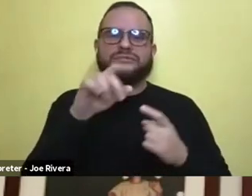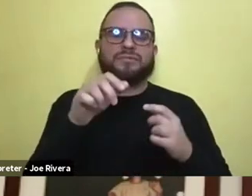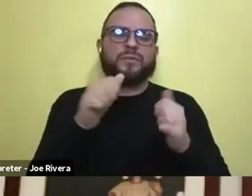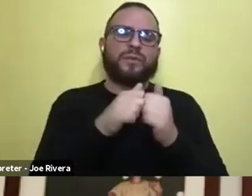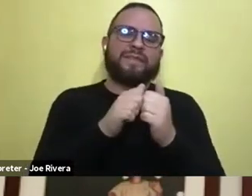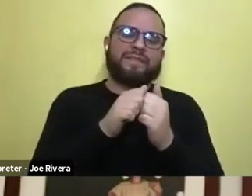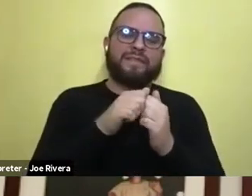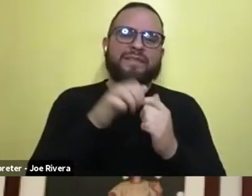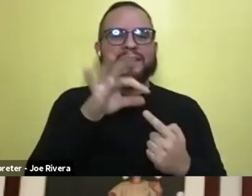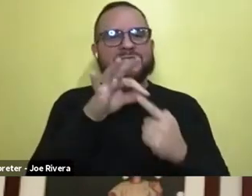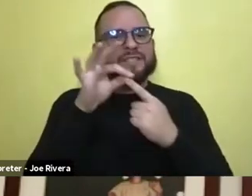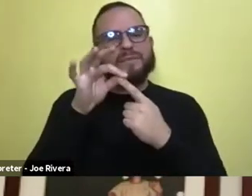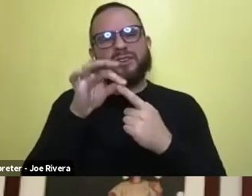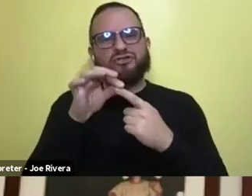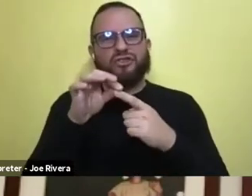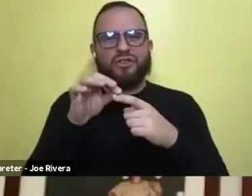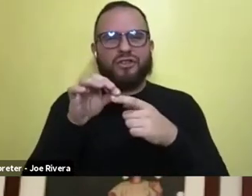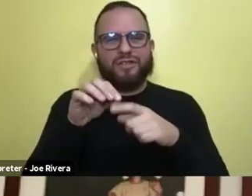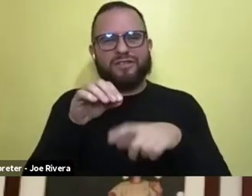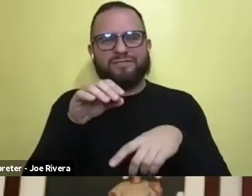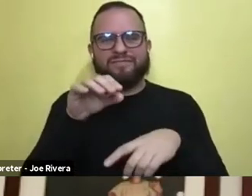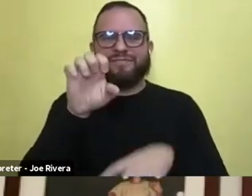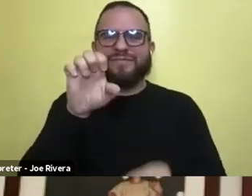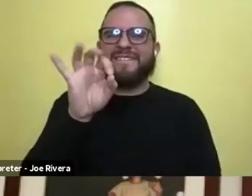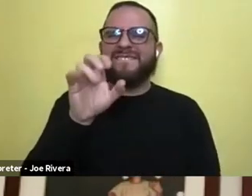and really cool things.